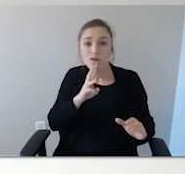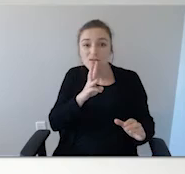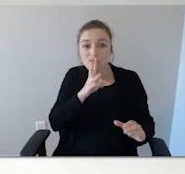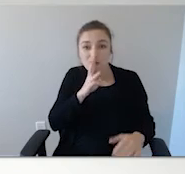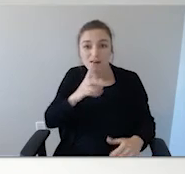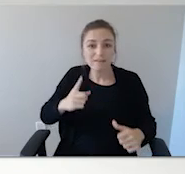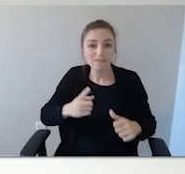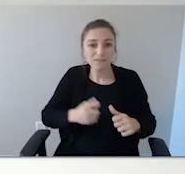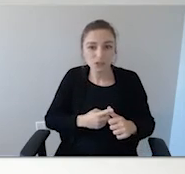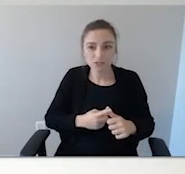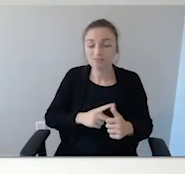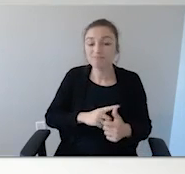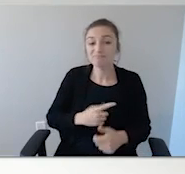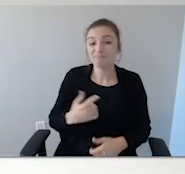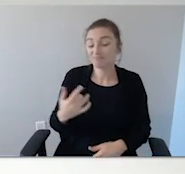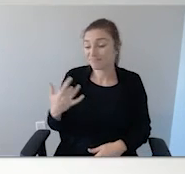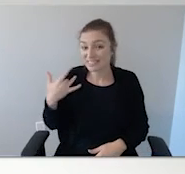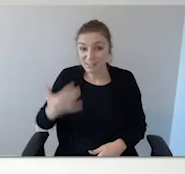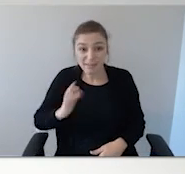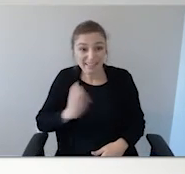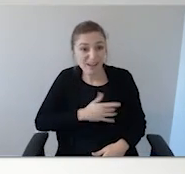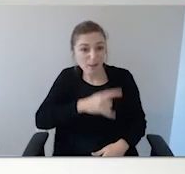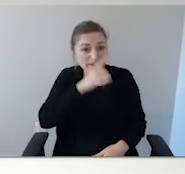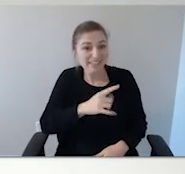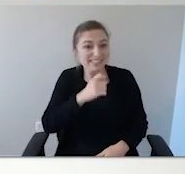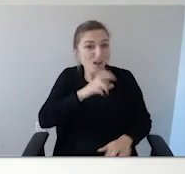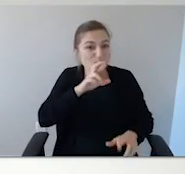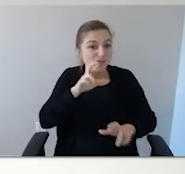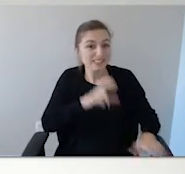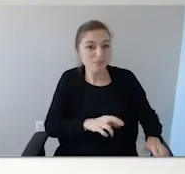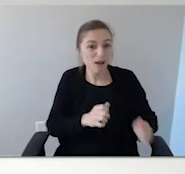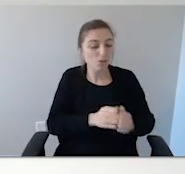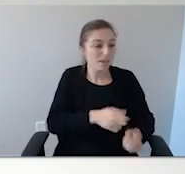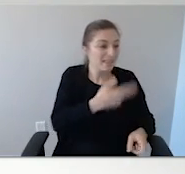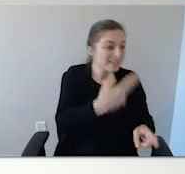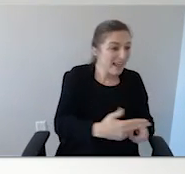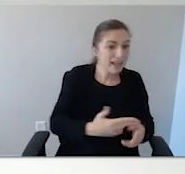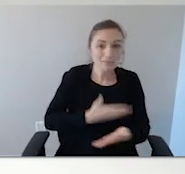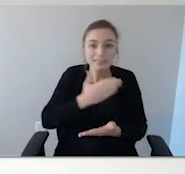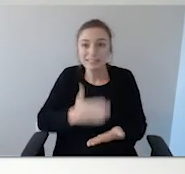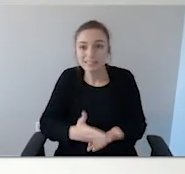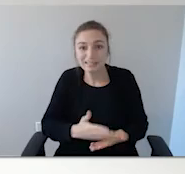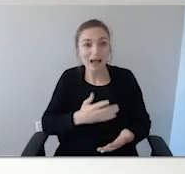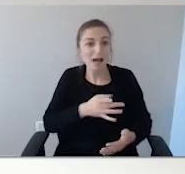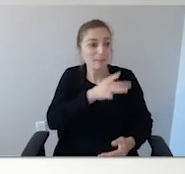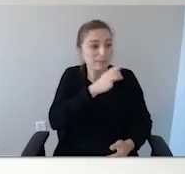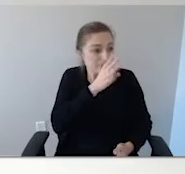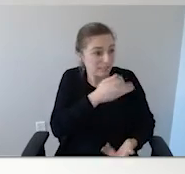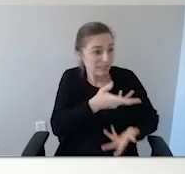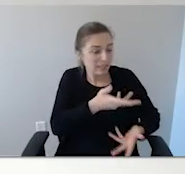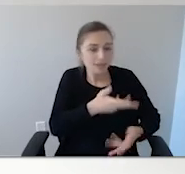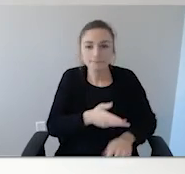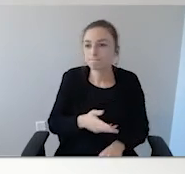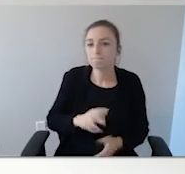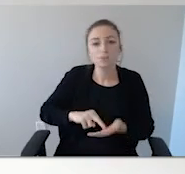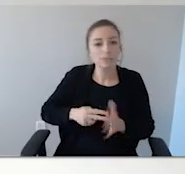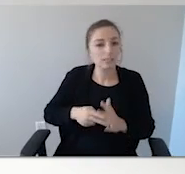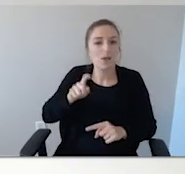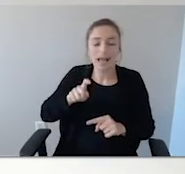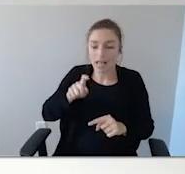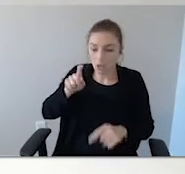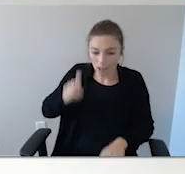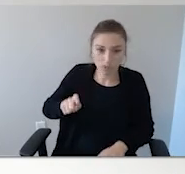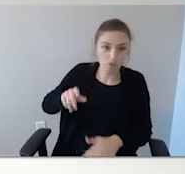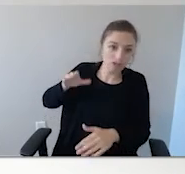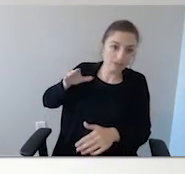respond to verbal commands. They won't respond to their name. They won't respond to stop. So you have to just get in there and get them.